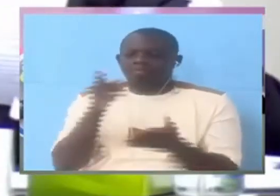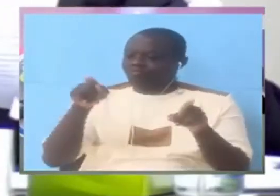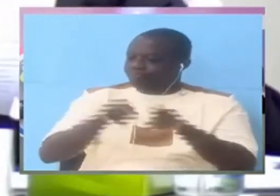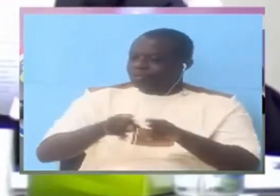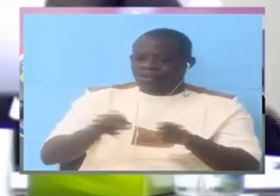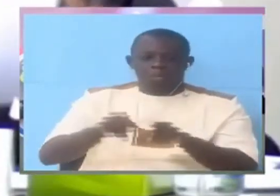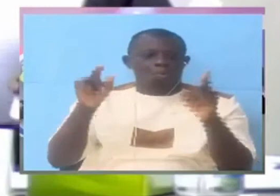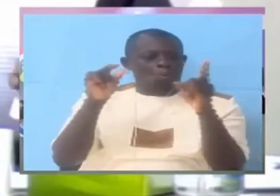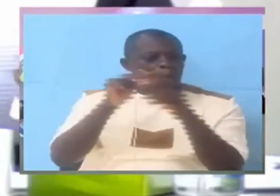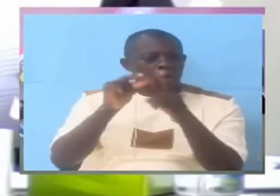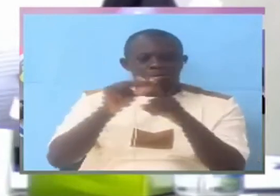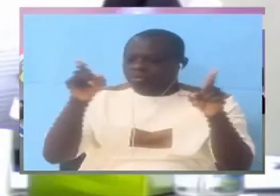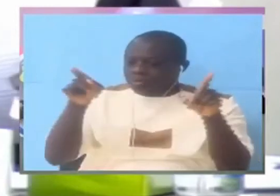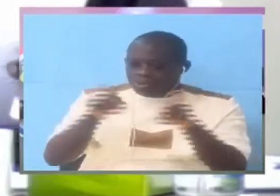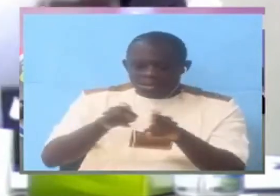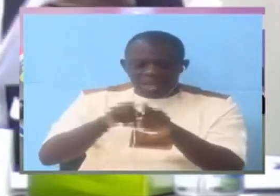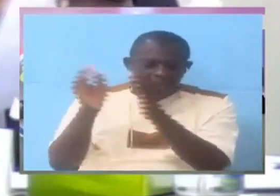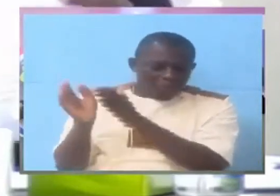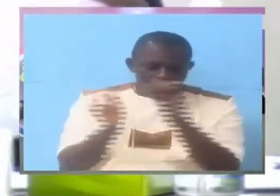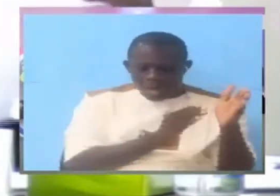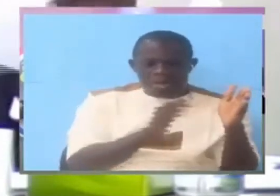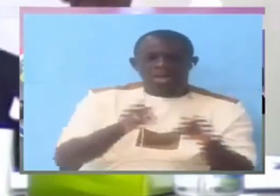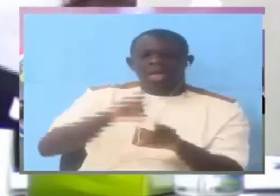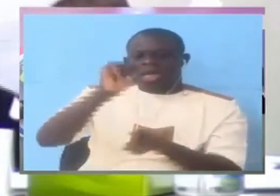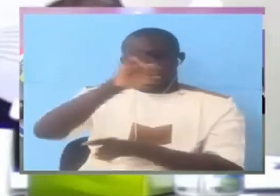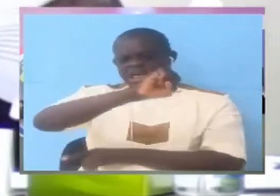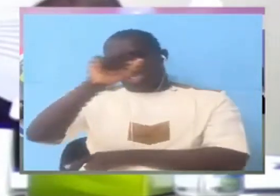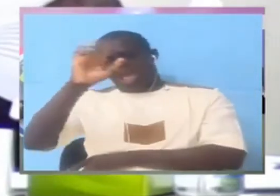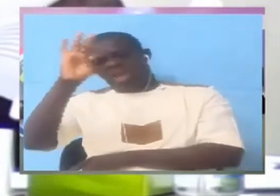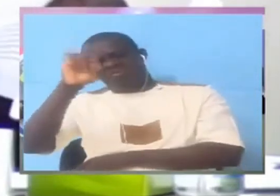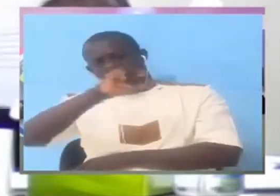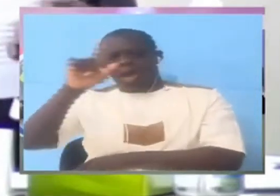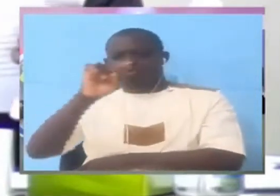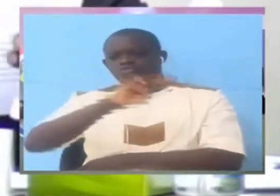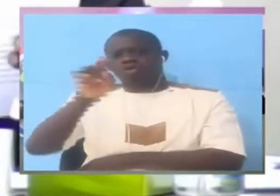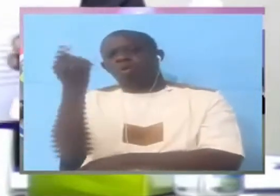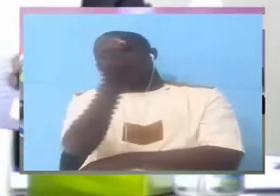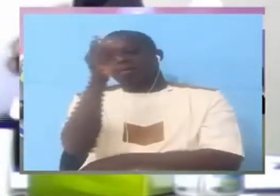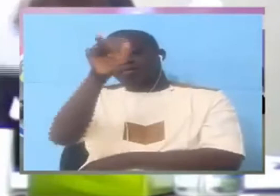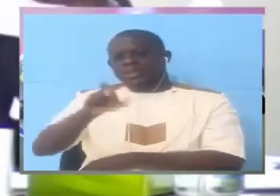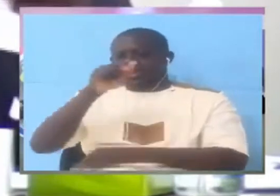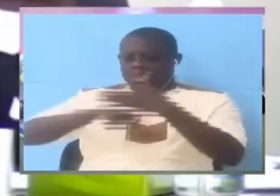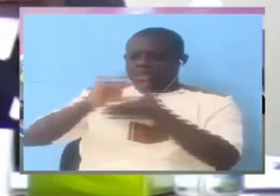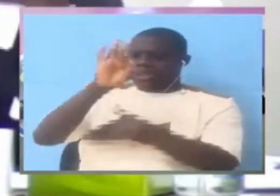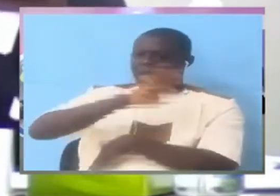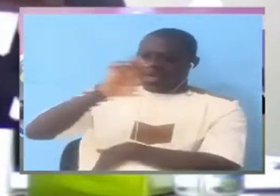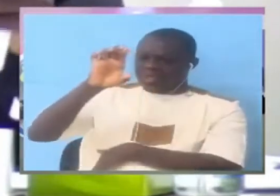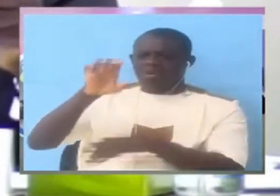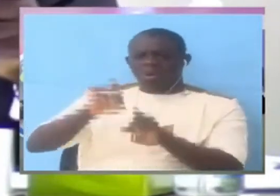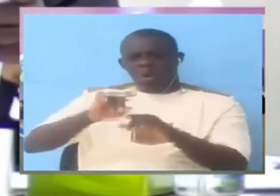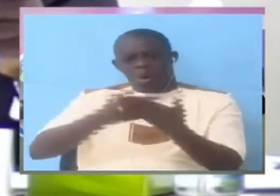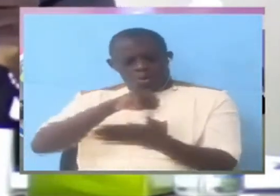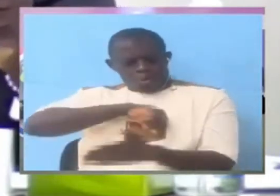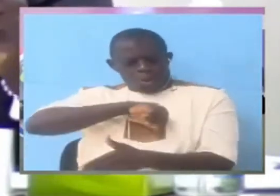same hymn book. Oh, Asafal is not the only person at DRRC. Oh, this is his own